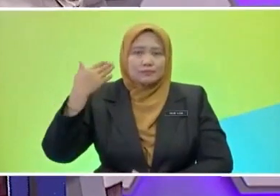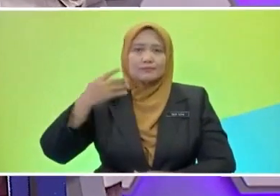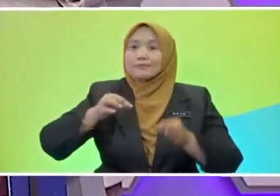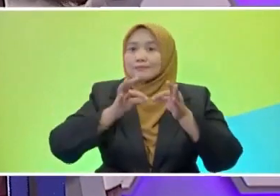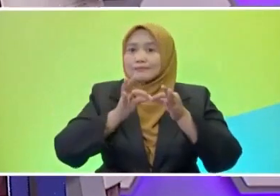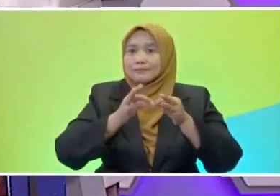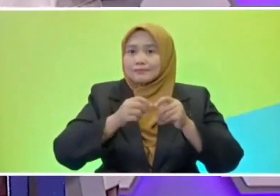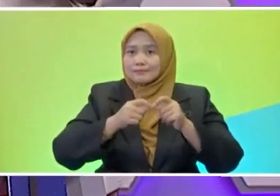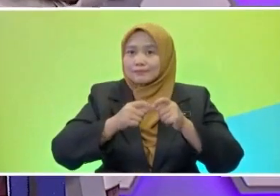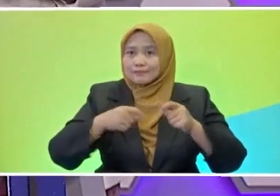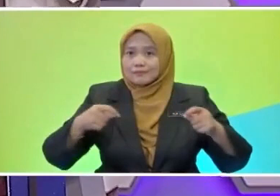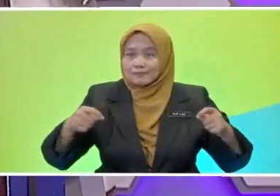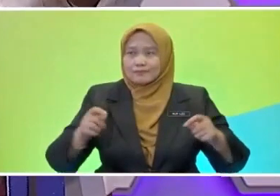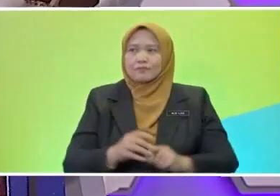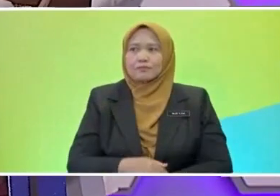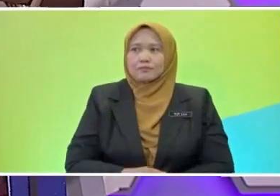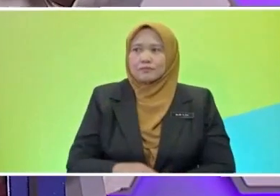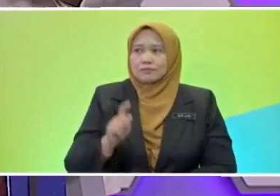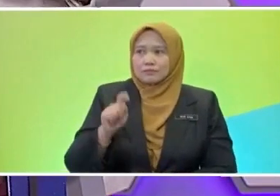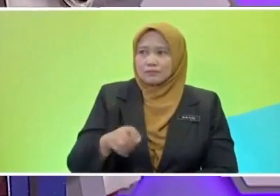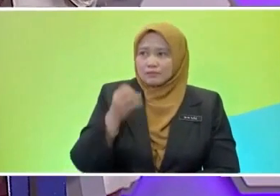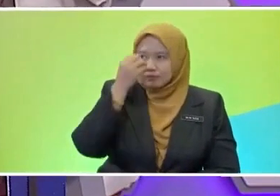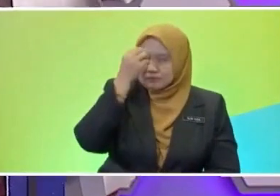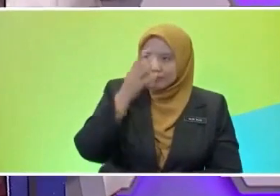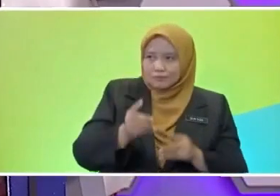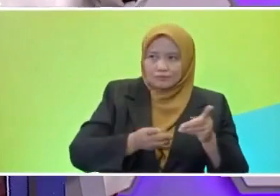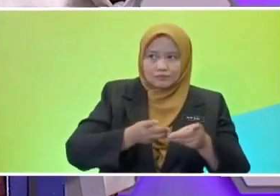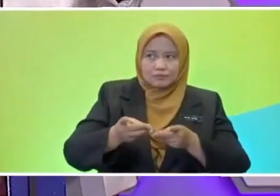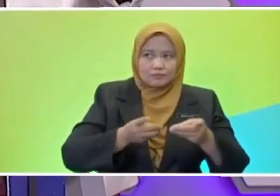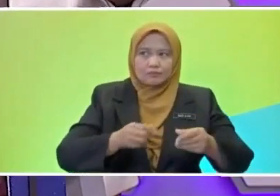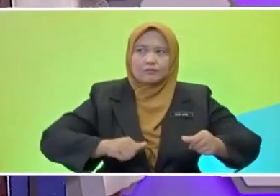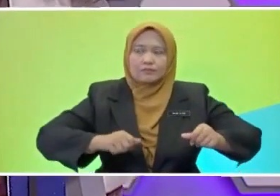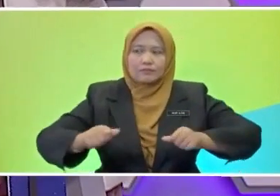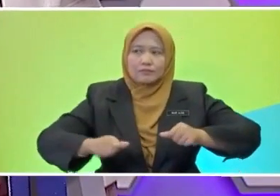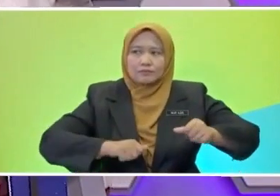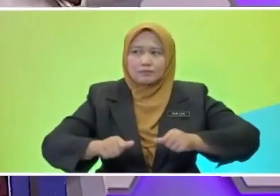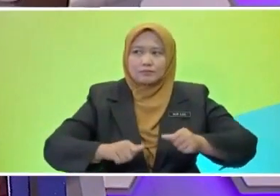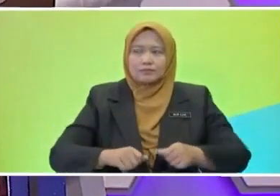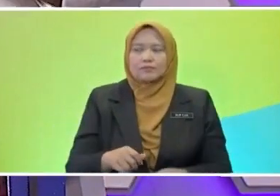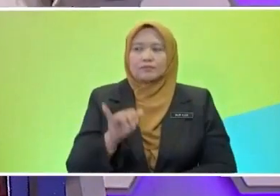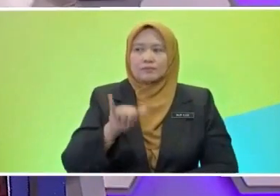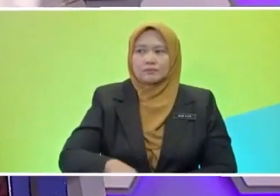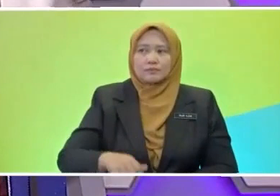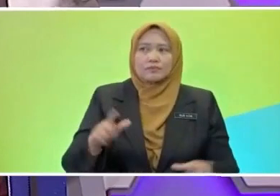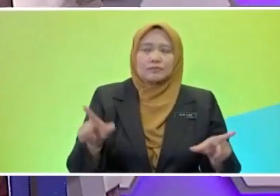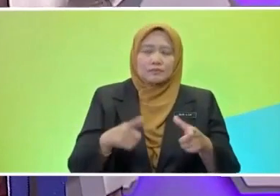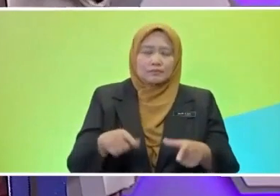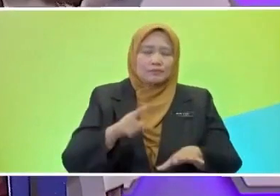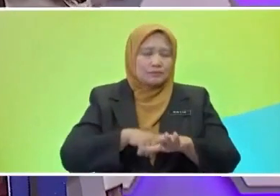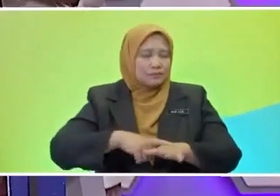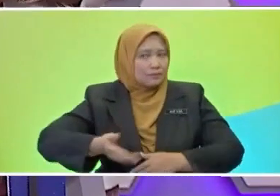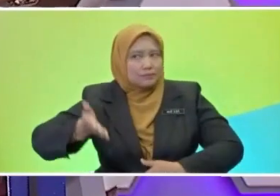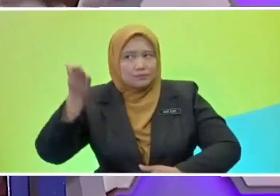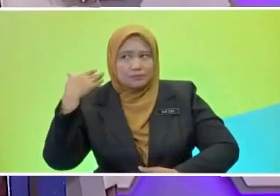Past Tense describes actions that happened in the past. The time of the action is in the past.